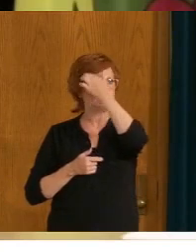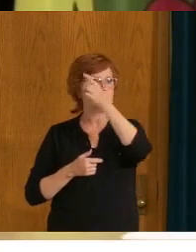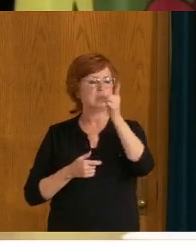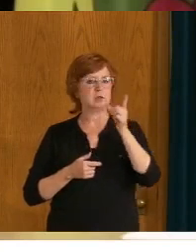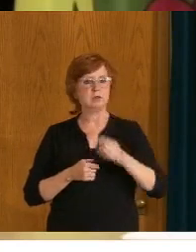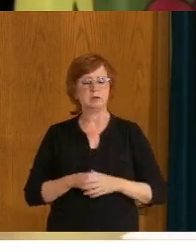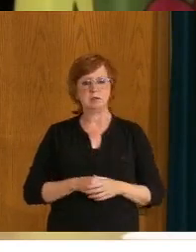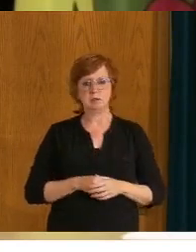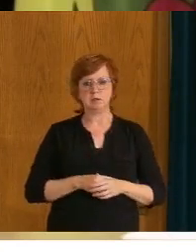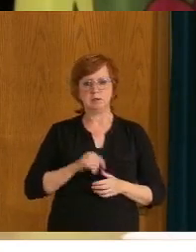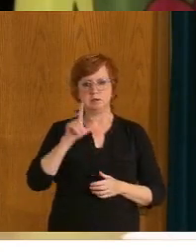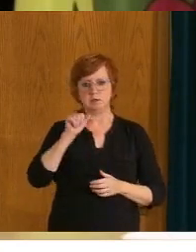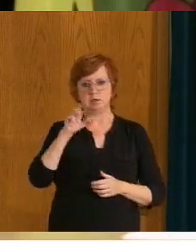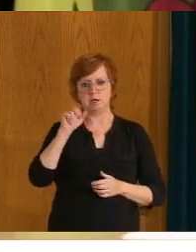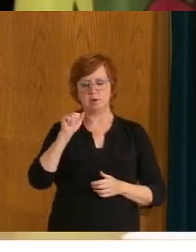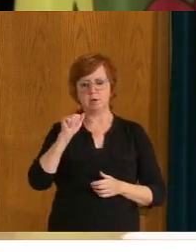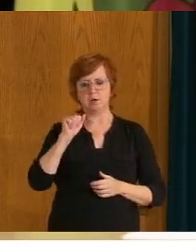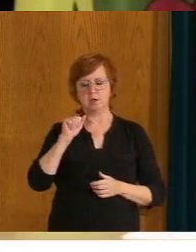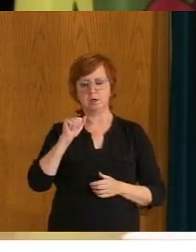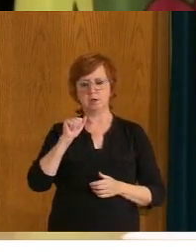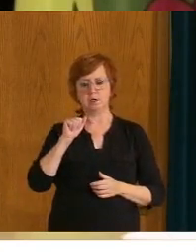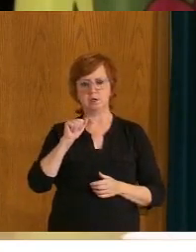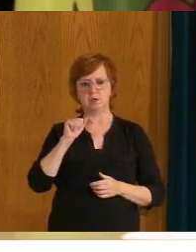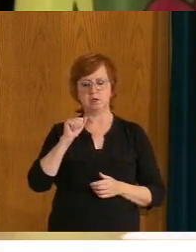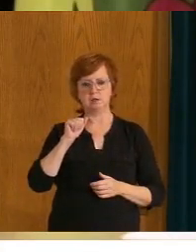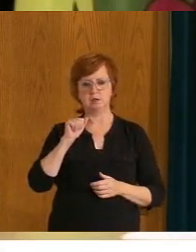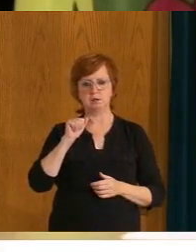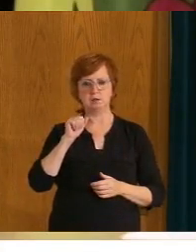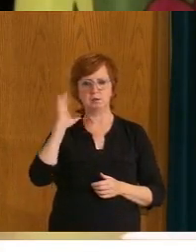We have Lara Fominoff with 650 CKOM.